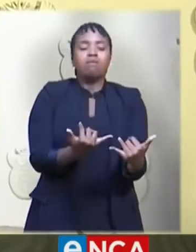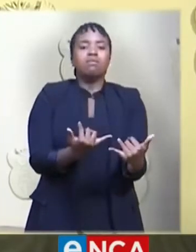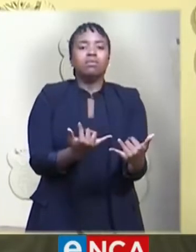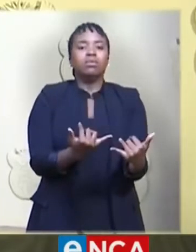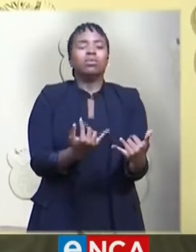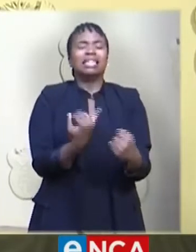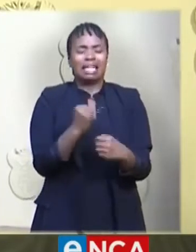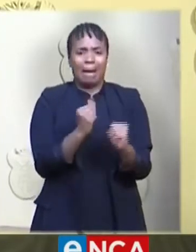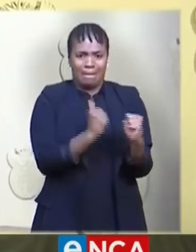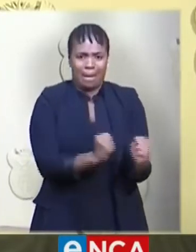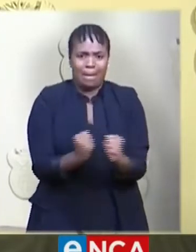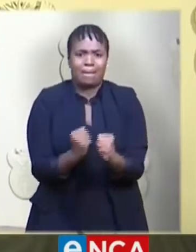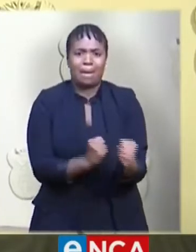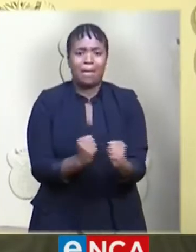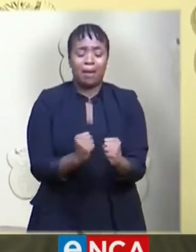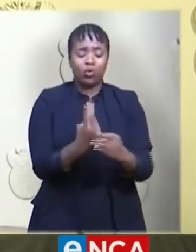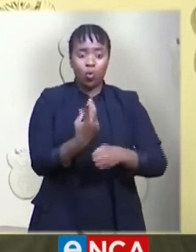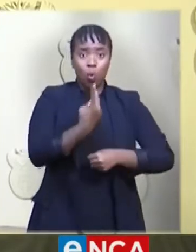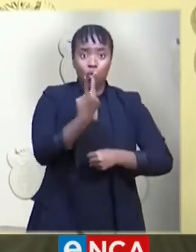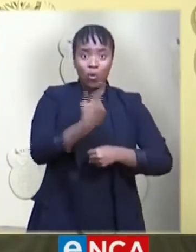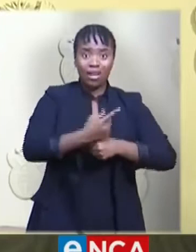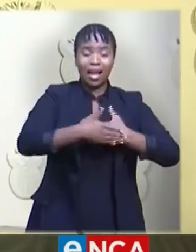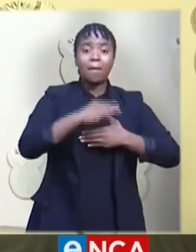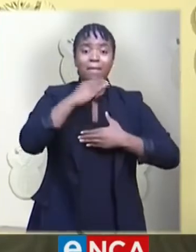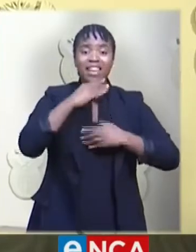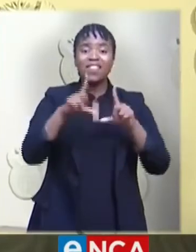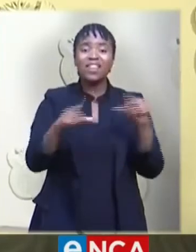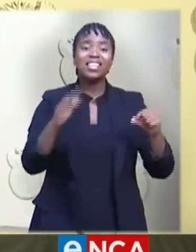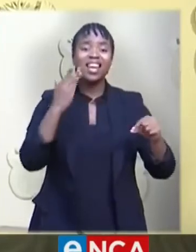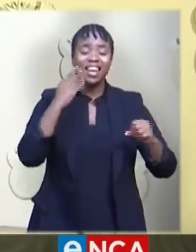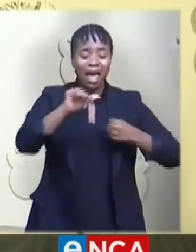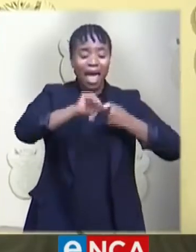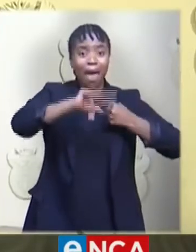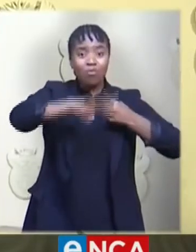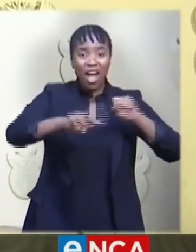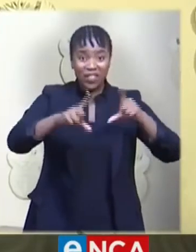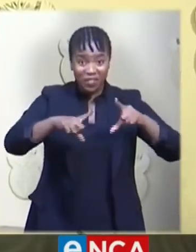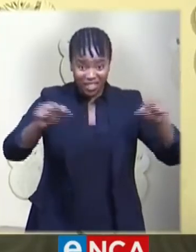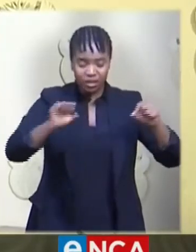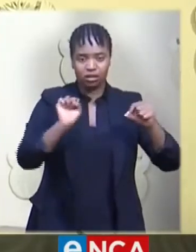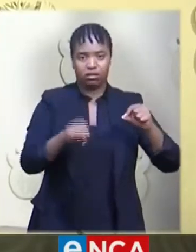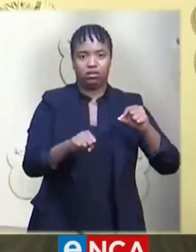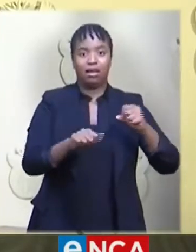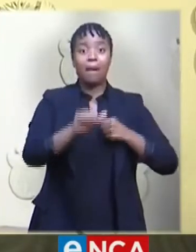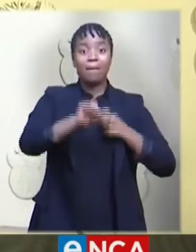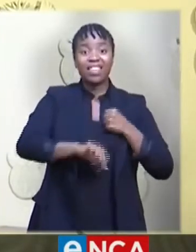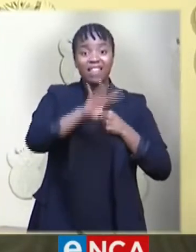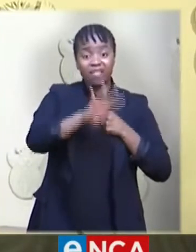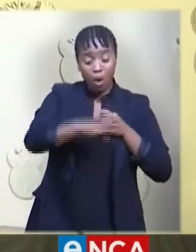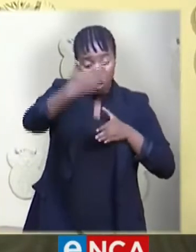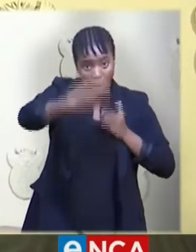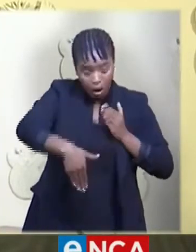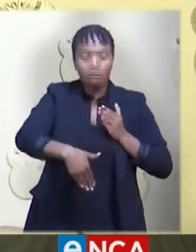will remain in force until the end of April. We will use the coming days to evaluate